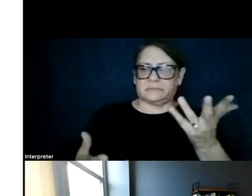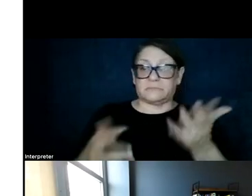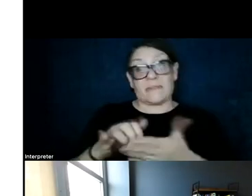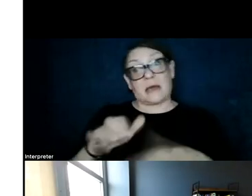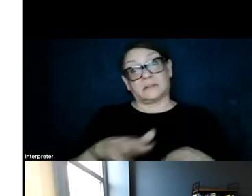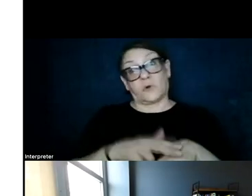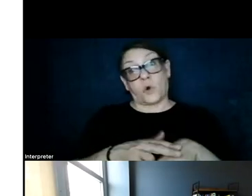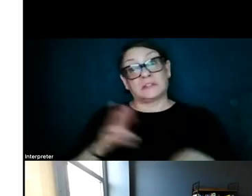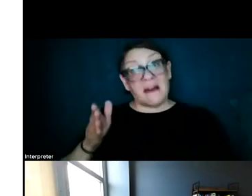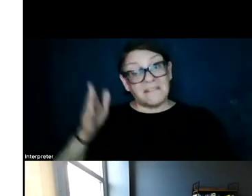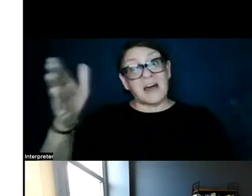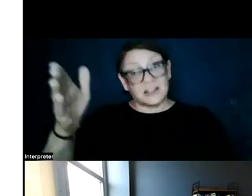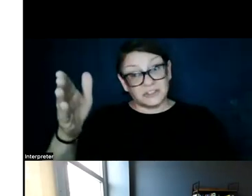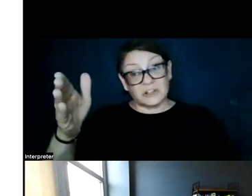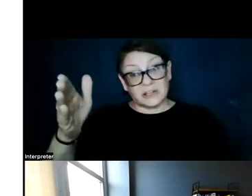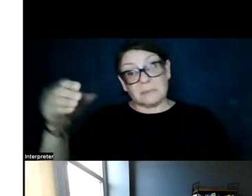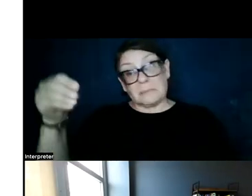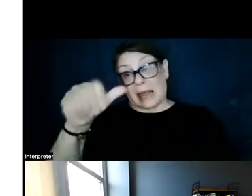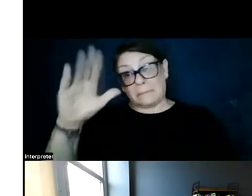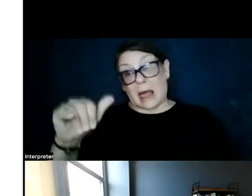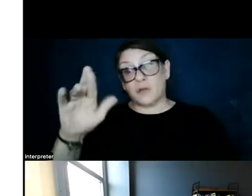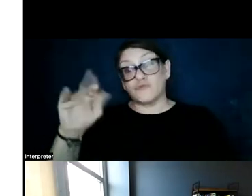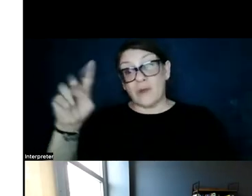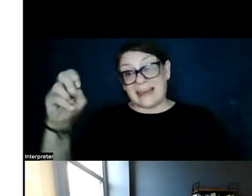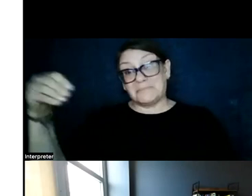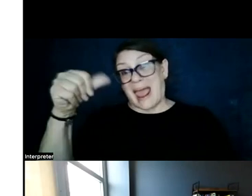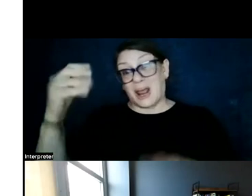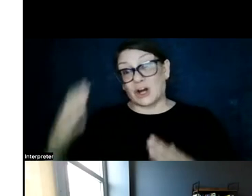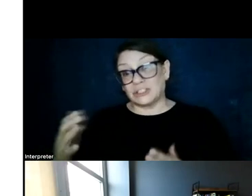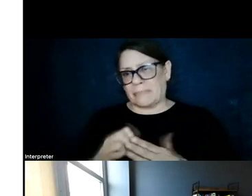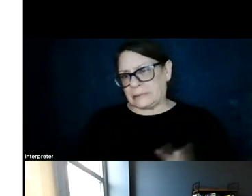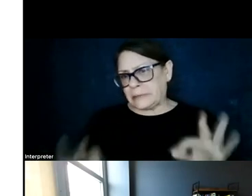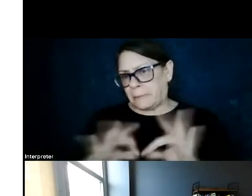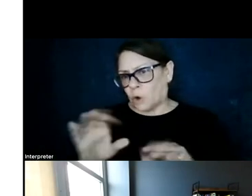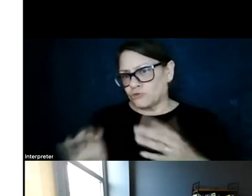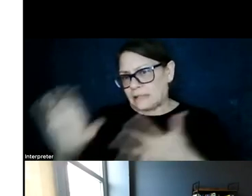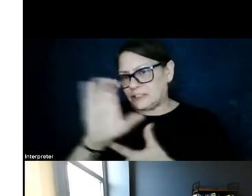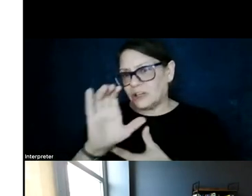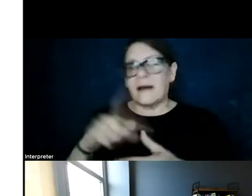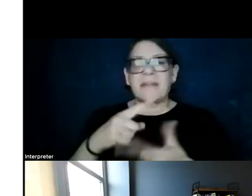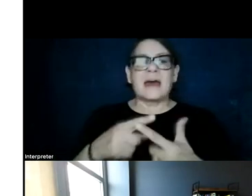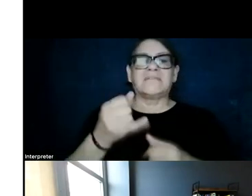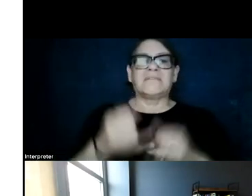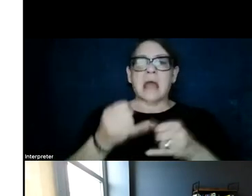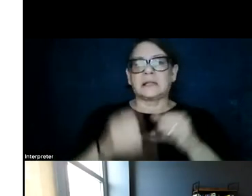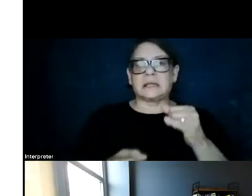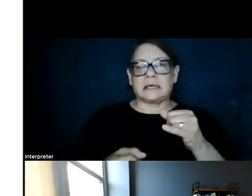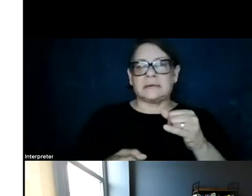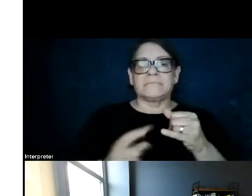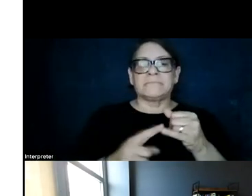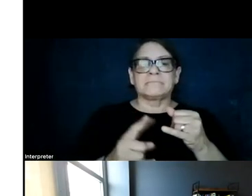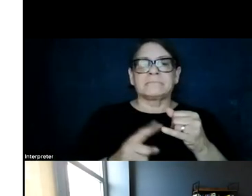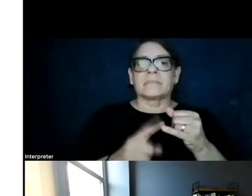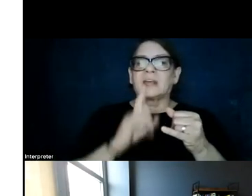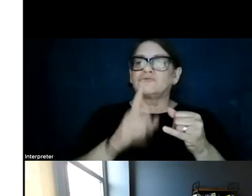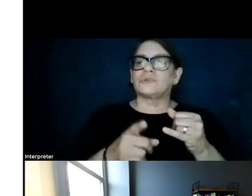of course, eventually borne by rate payers? So that's an important criteria. And then finally, and is really